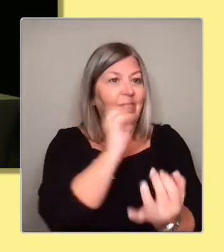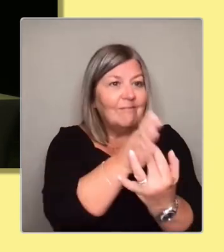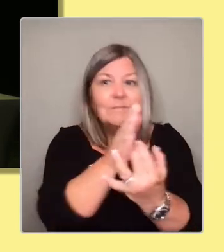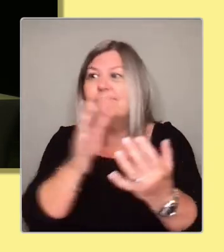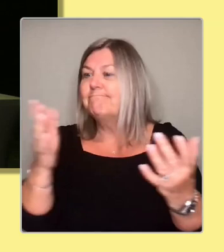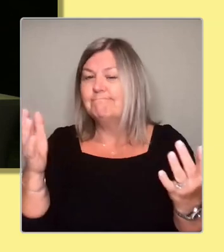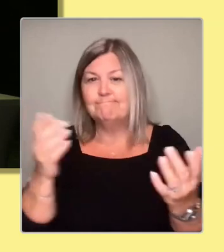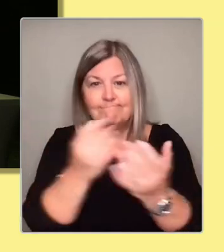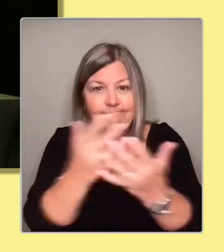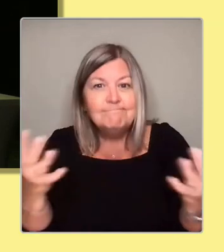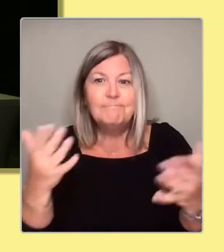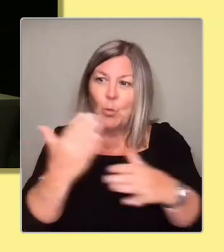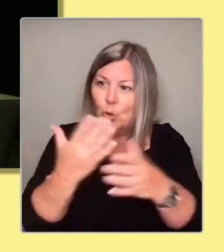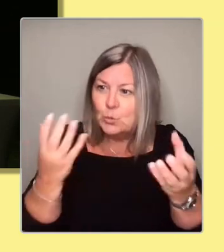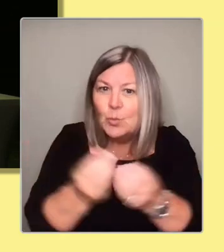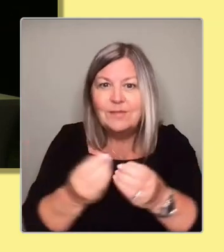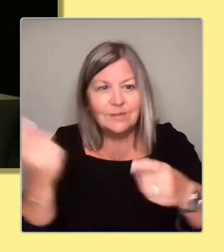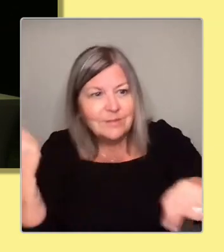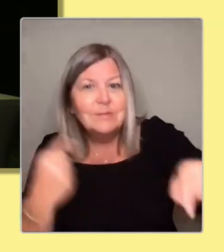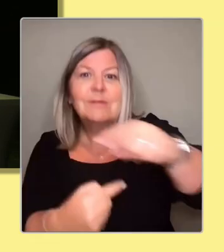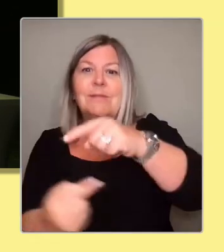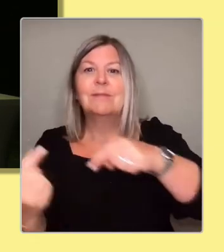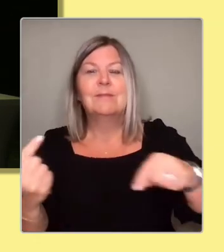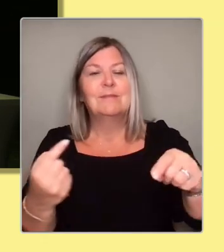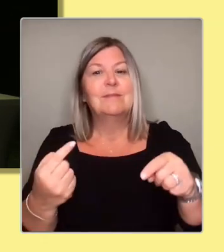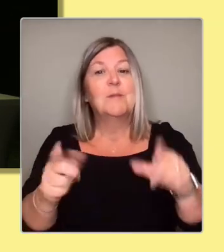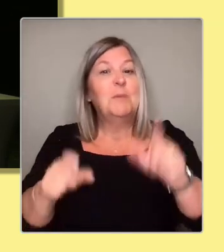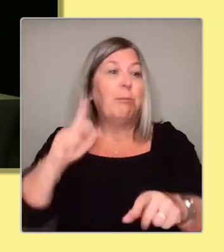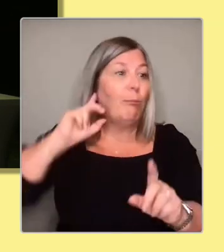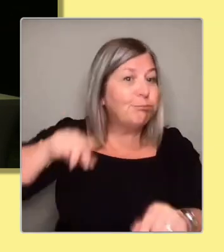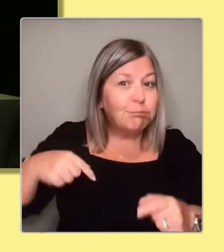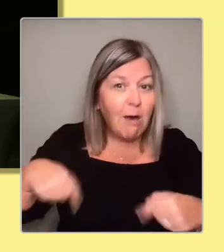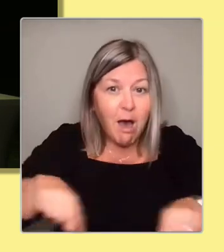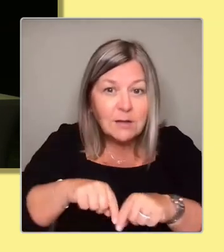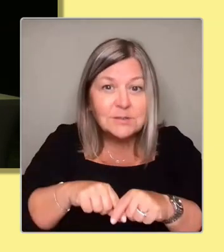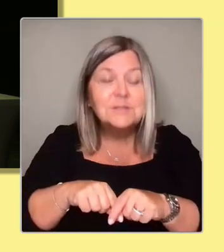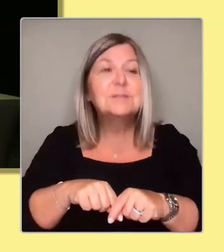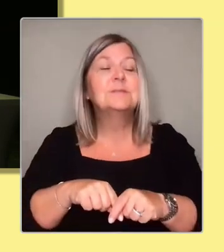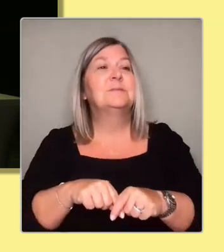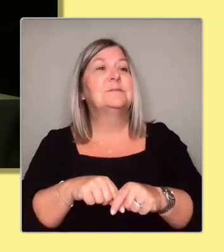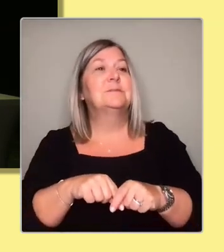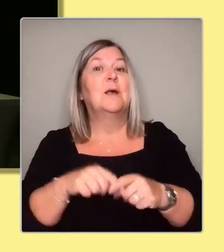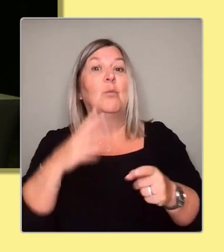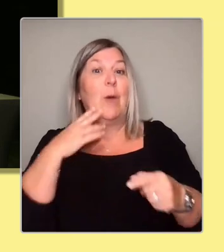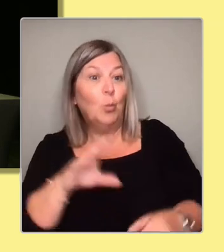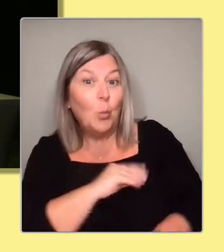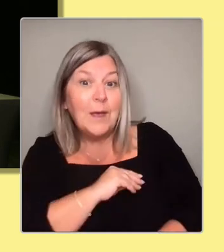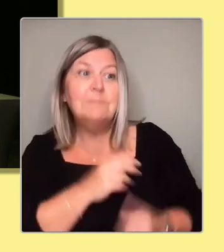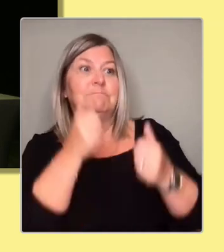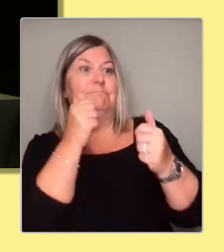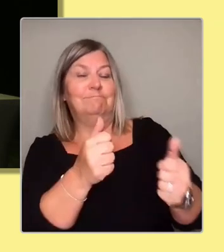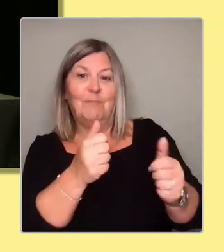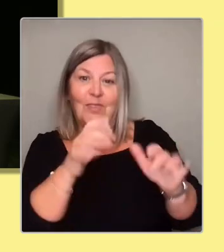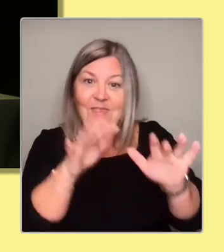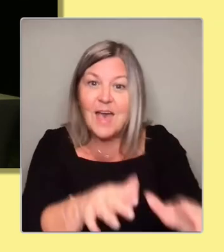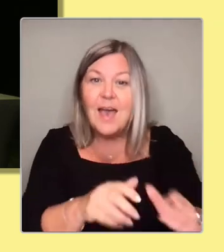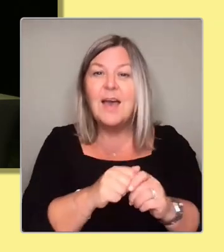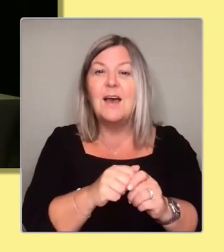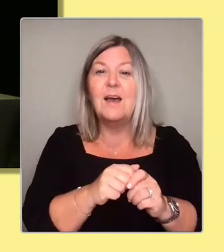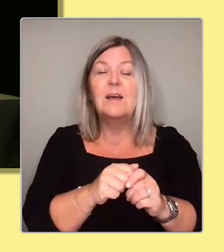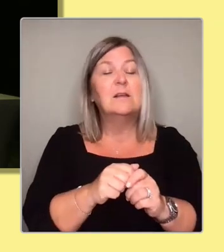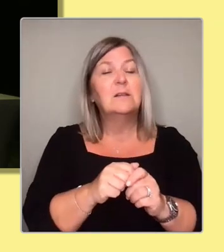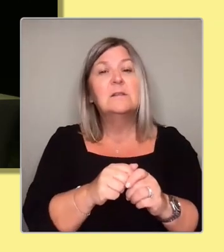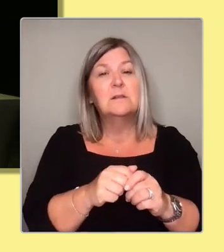nobody would listen. We've been there working together with the victories. And we'll be there together whatever happens. Back in the